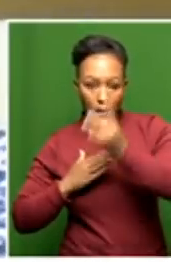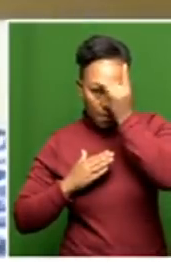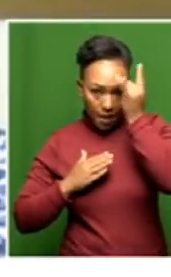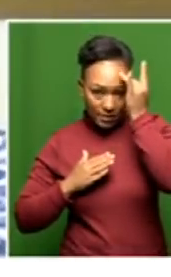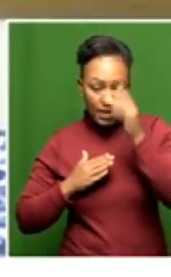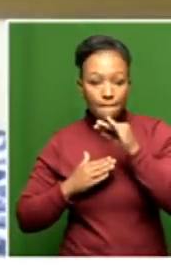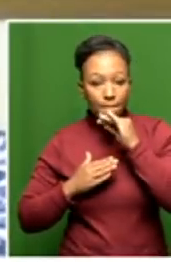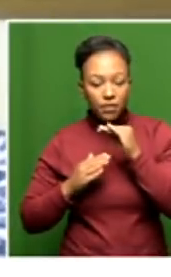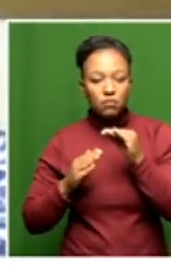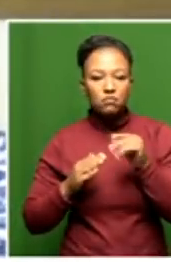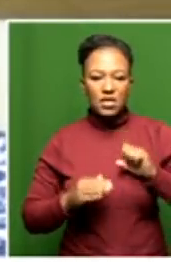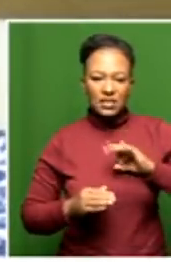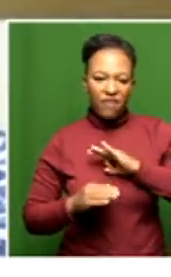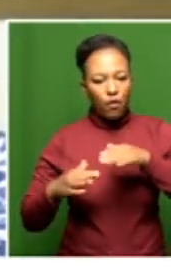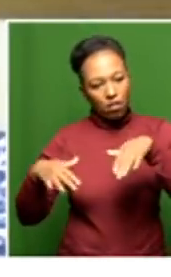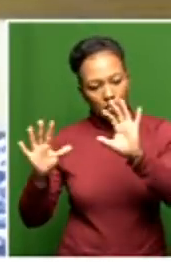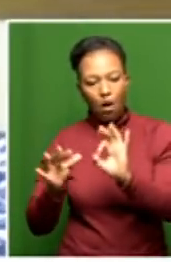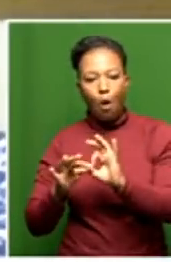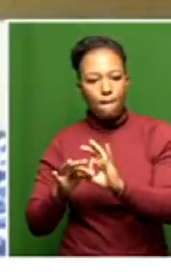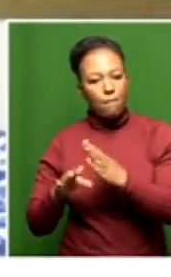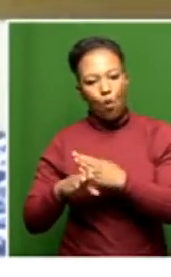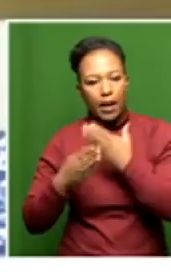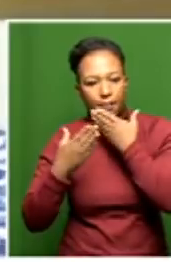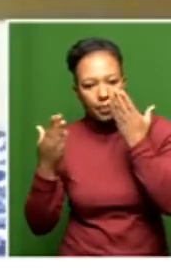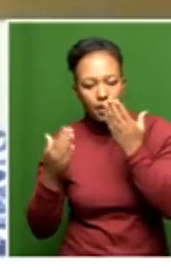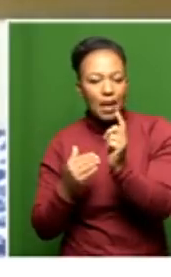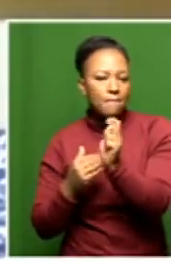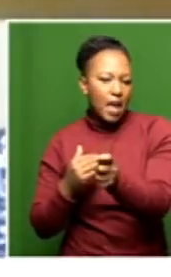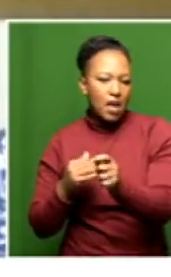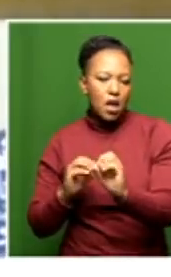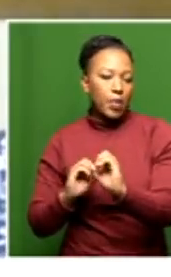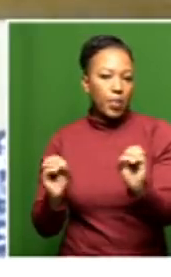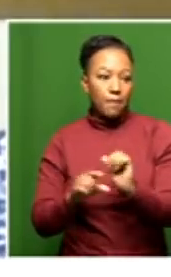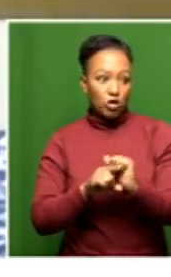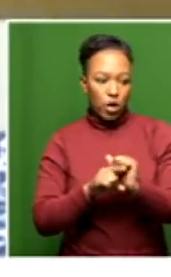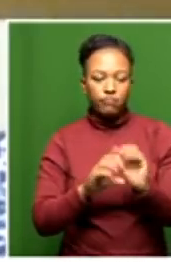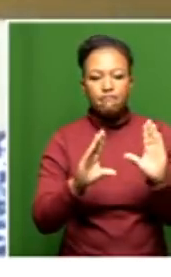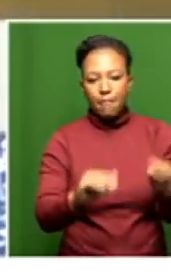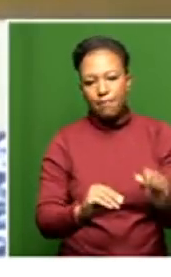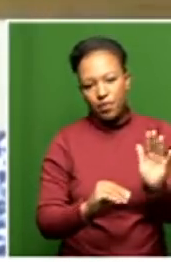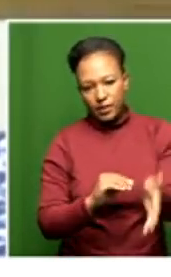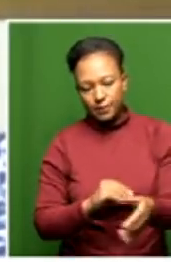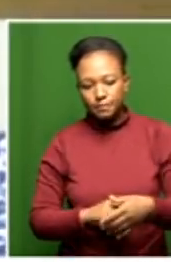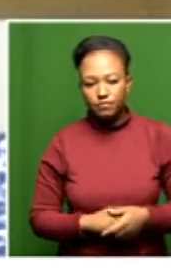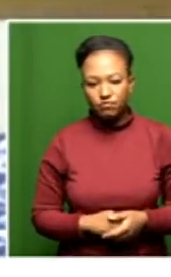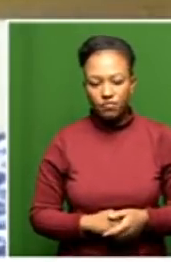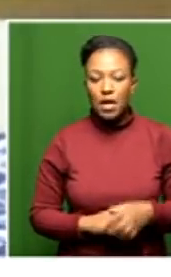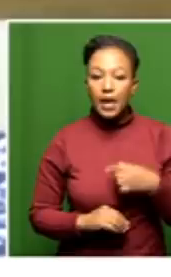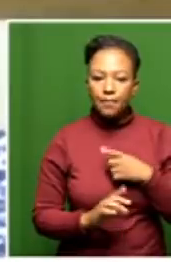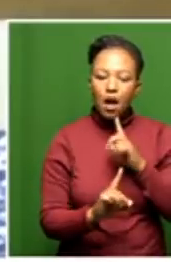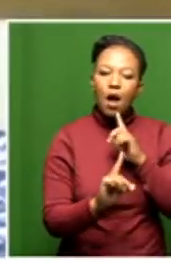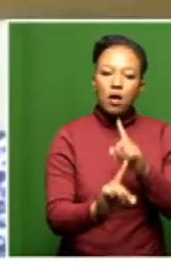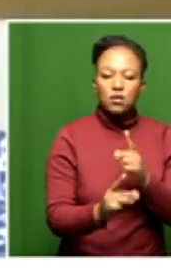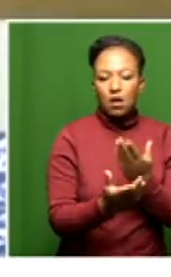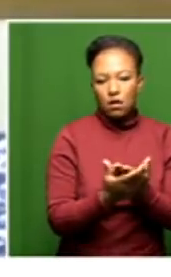likelihood will be sent home with no work, no pay. The straining work class will stop. So that's the best answer that I can